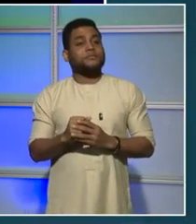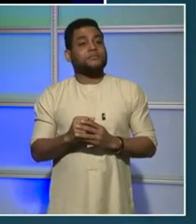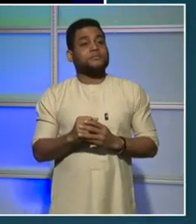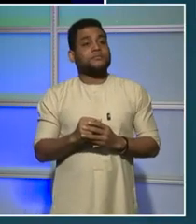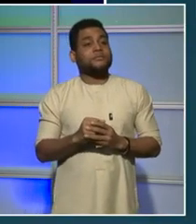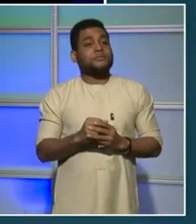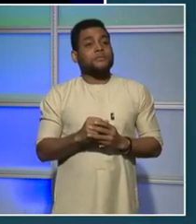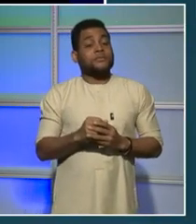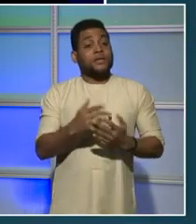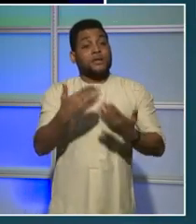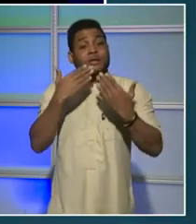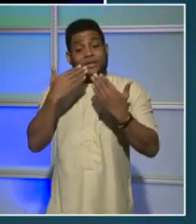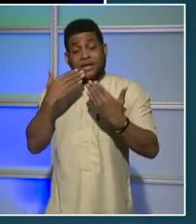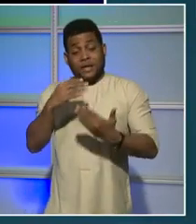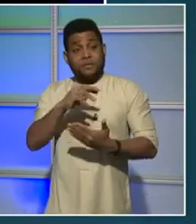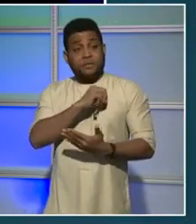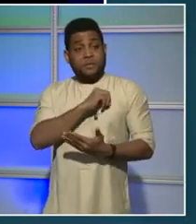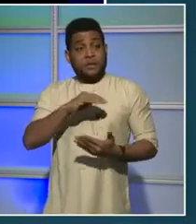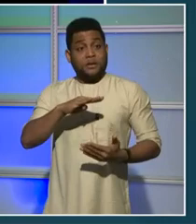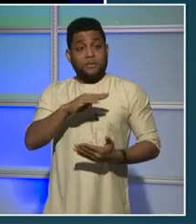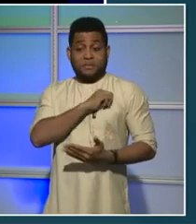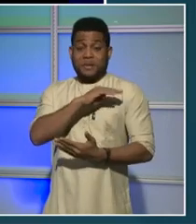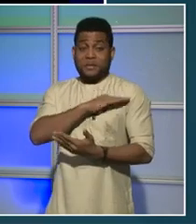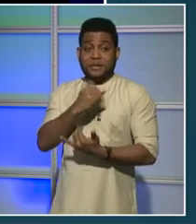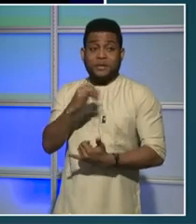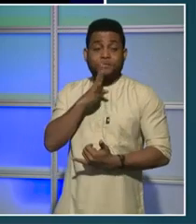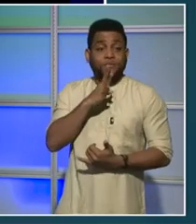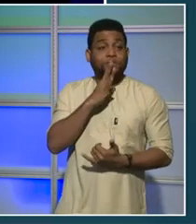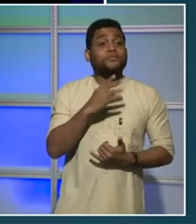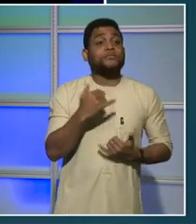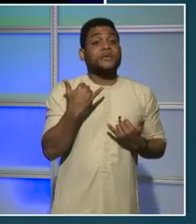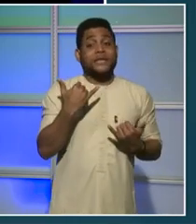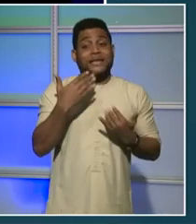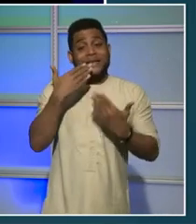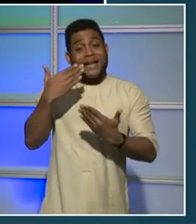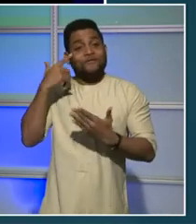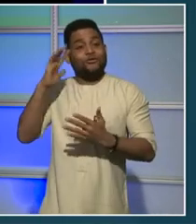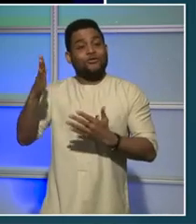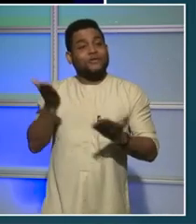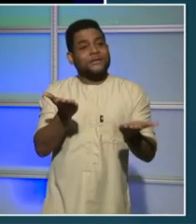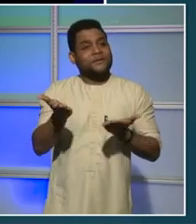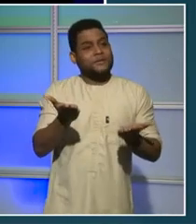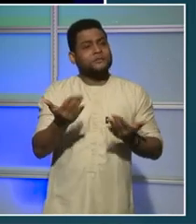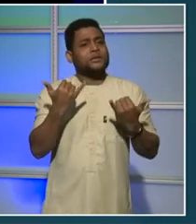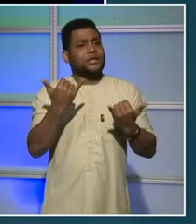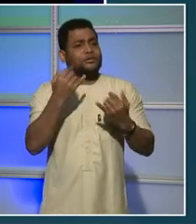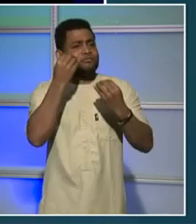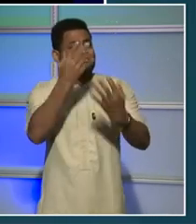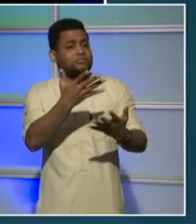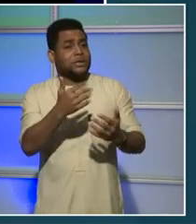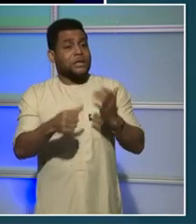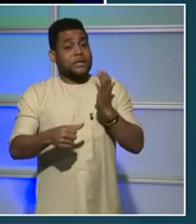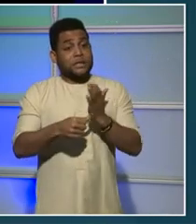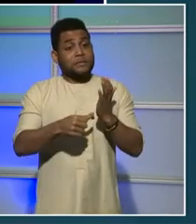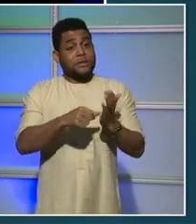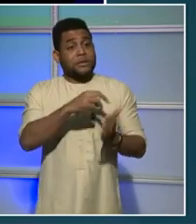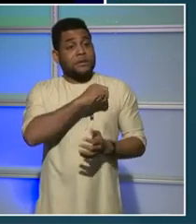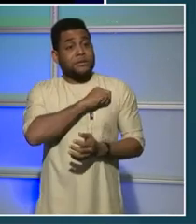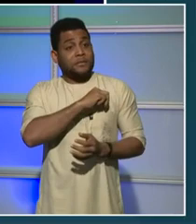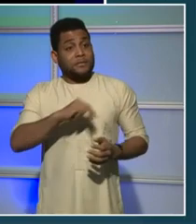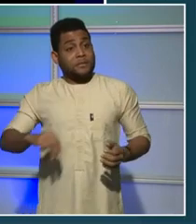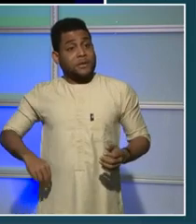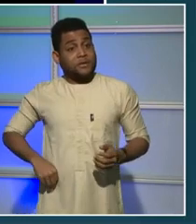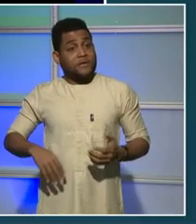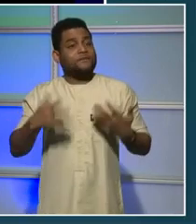talked a little bit about, you heard in Deputy Mayor Faucikio's introduction, the huge investment we were able to make last